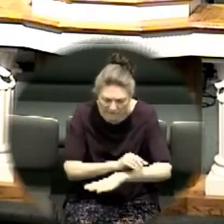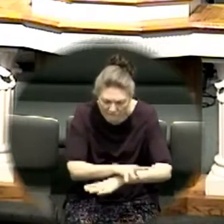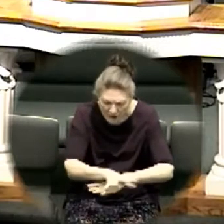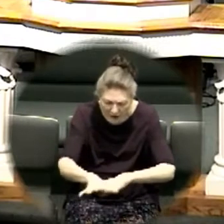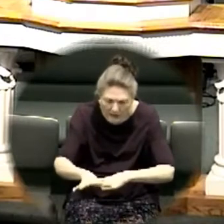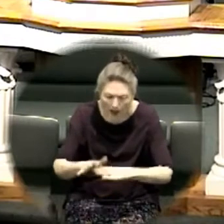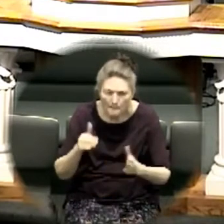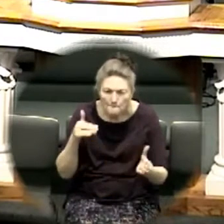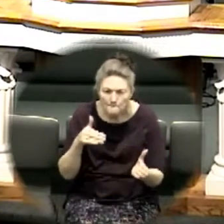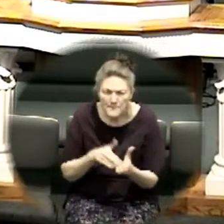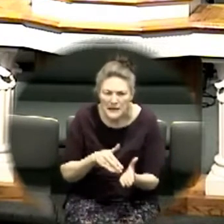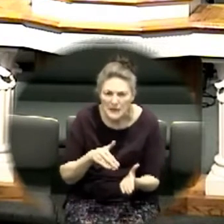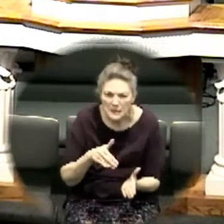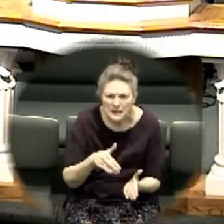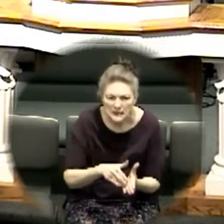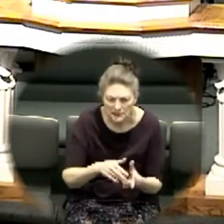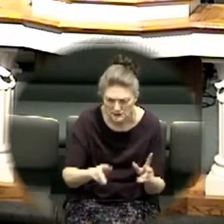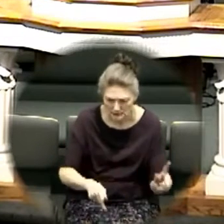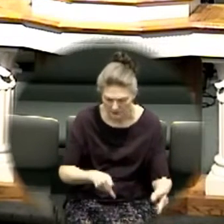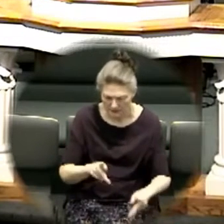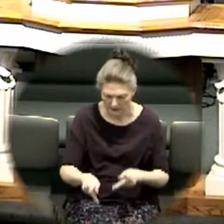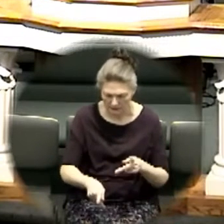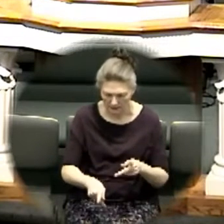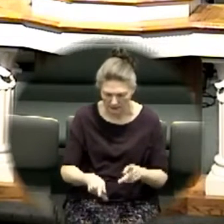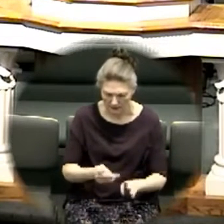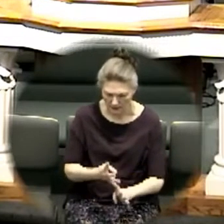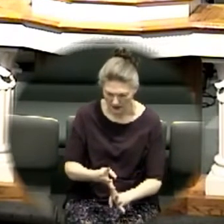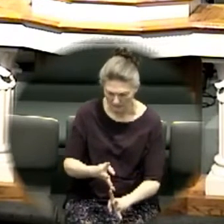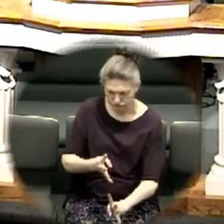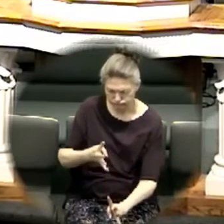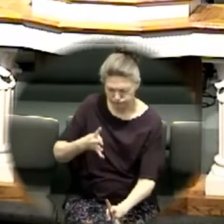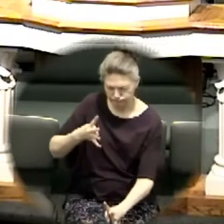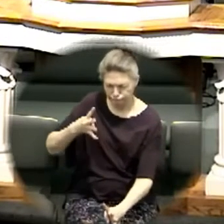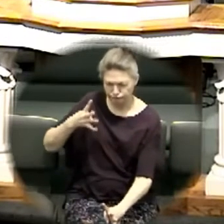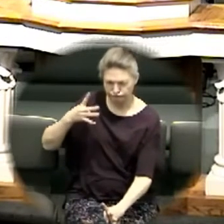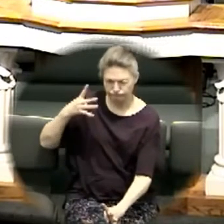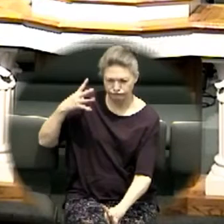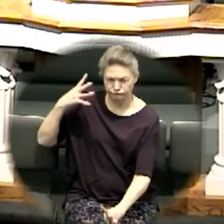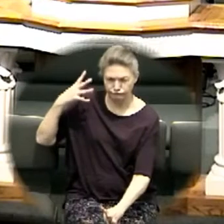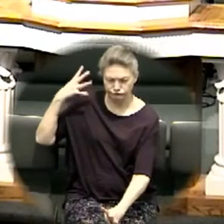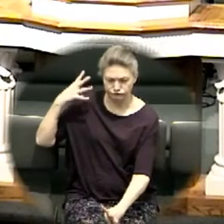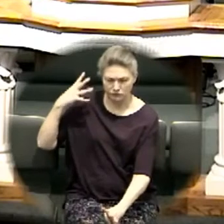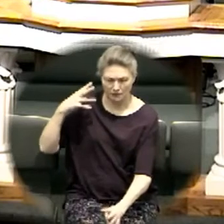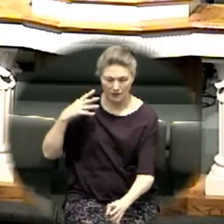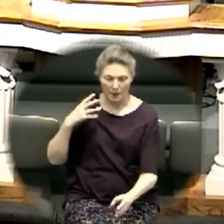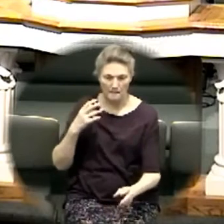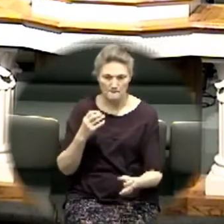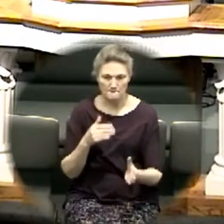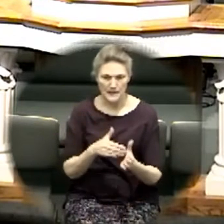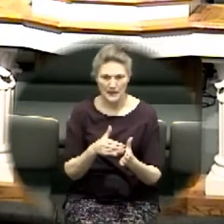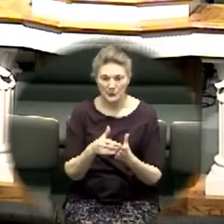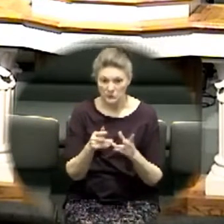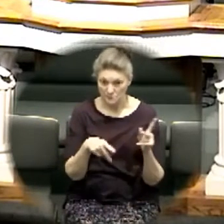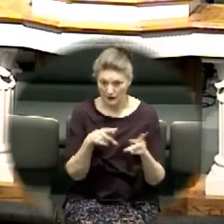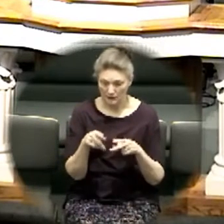there a couple thousand feet back watching what was happening waiting waiting for somebody to